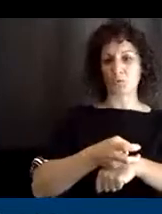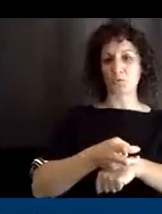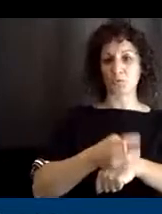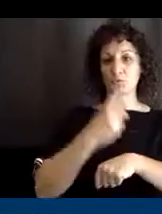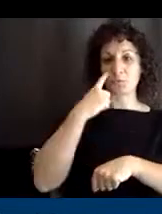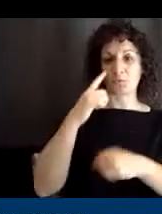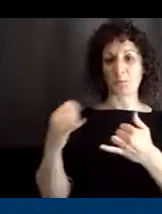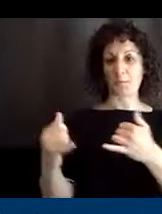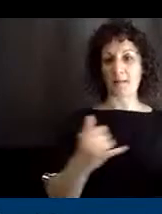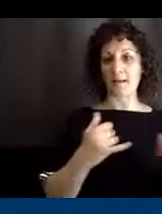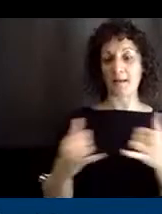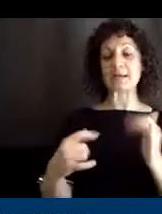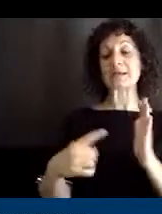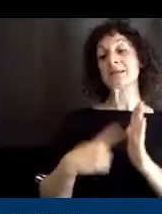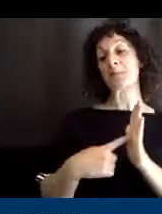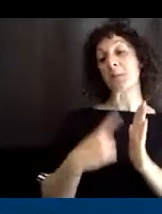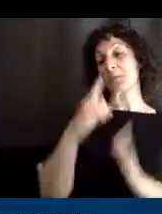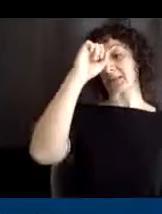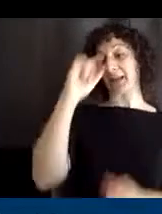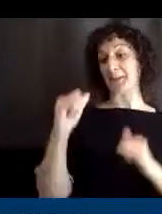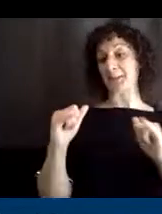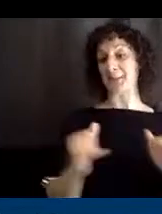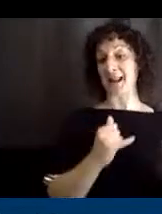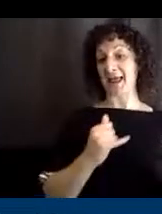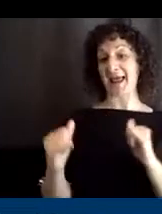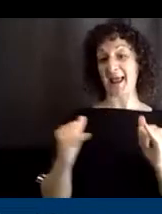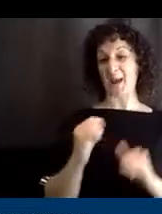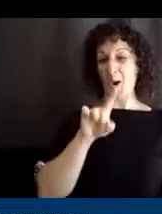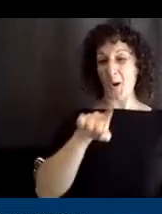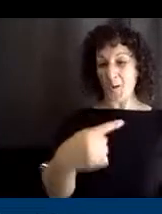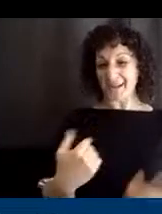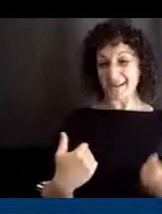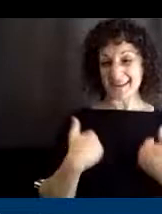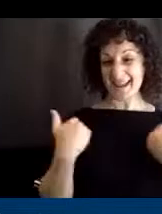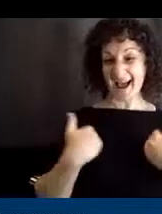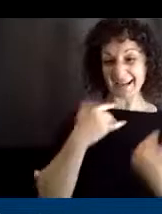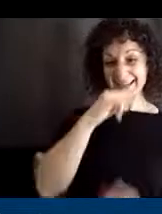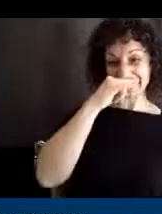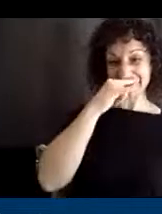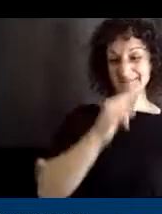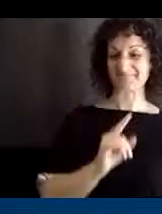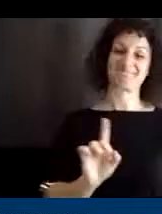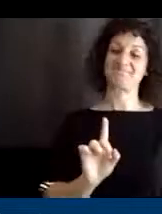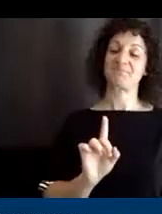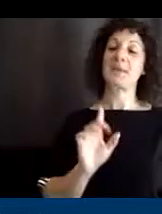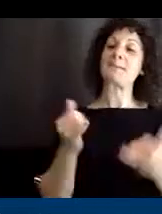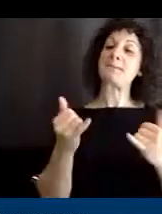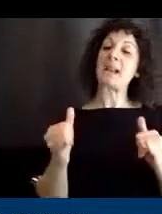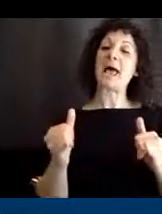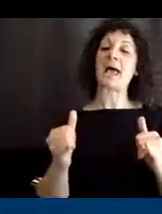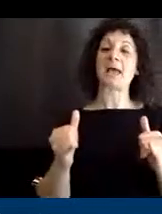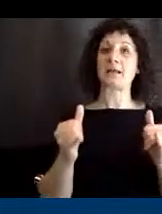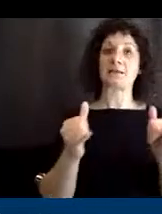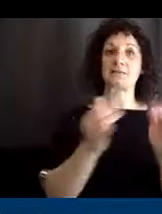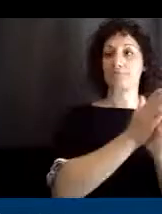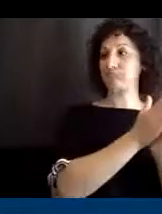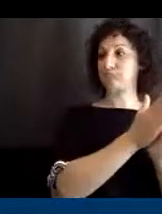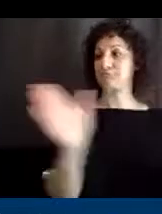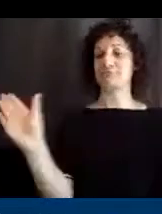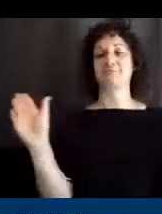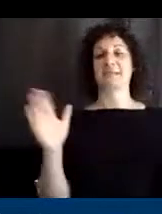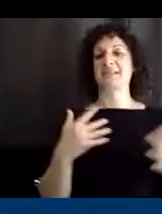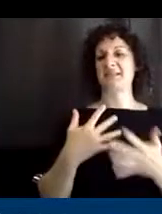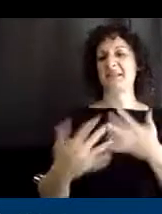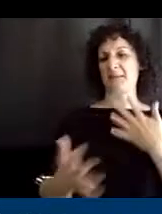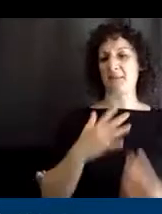sometimes we think of play as only for our really young kids, but play is great across the ages, even for